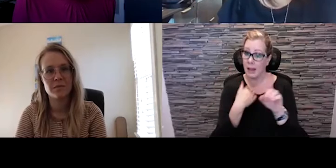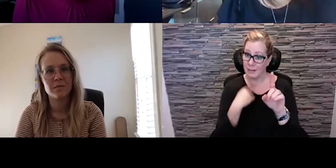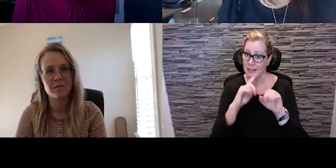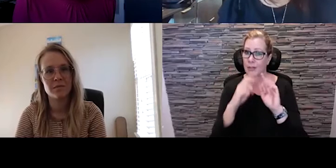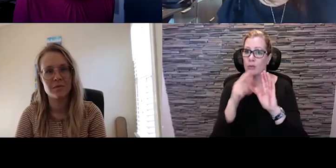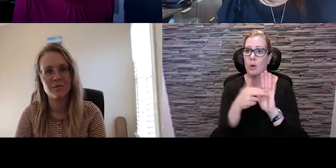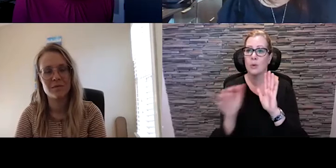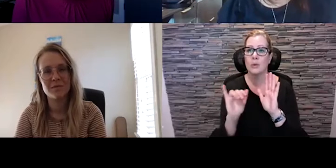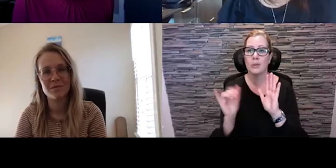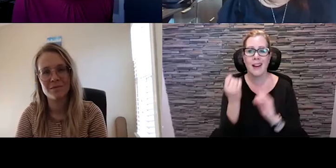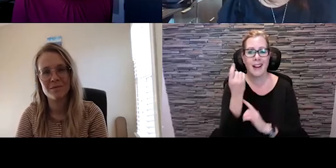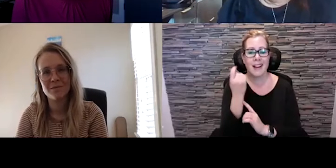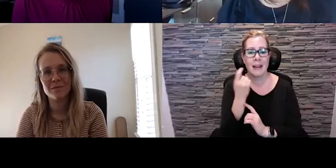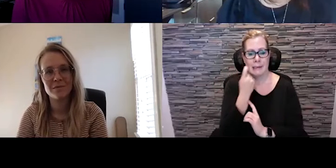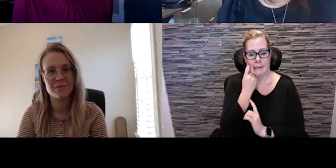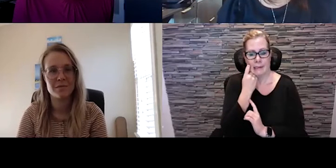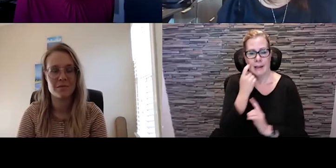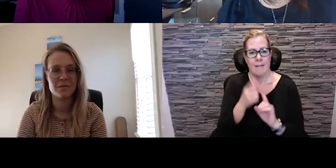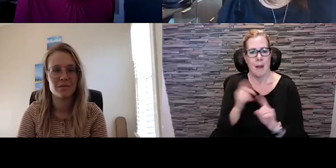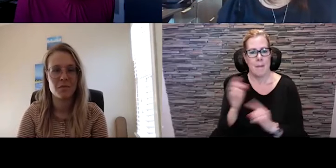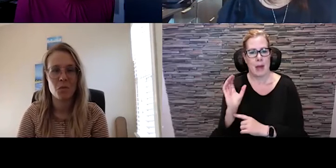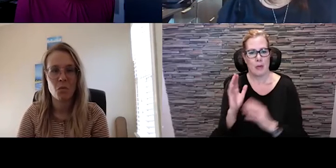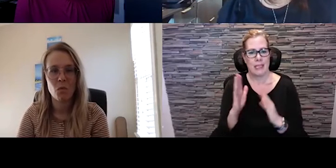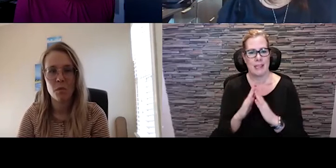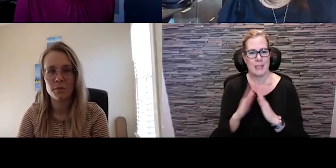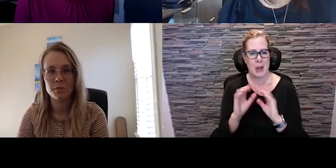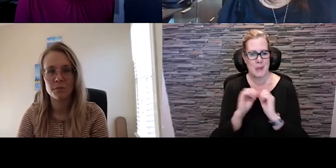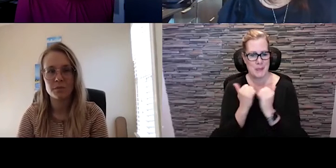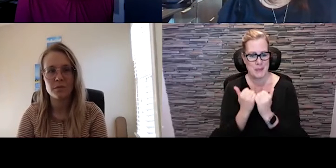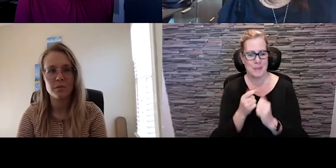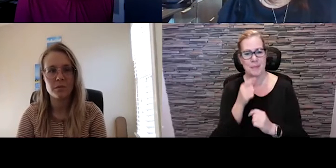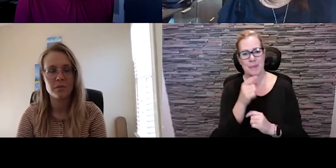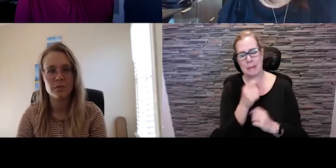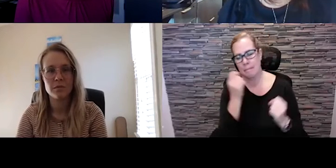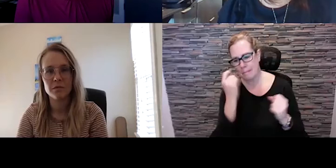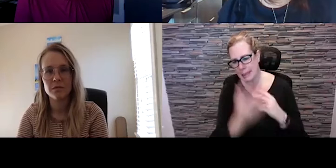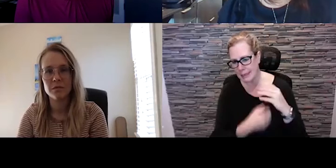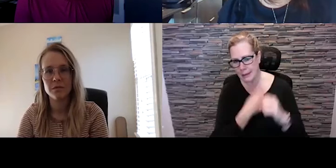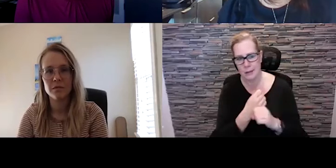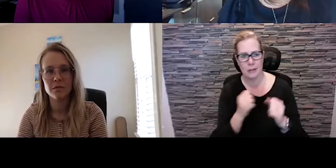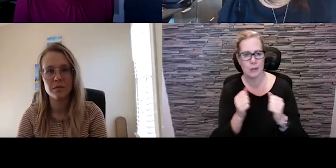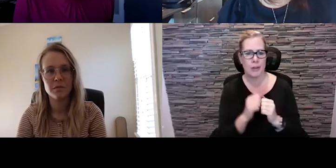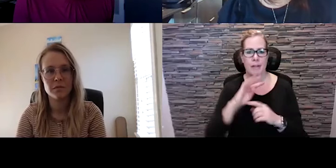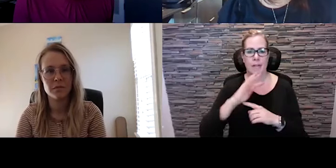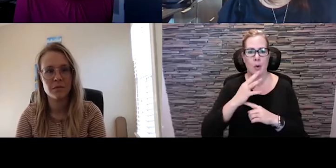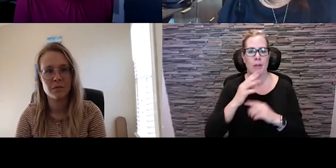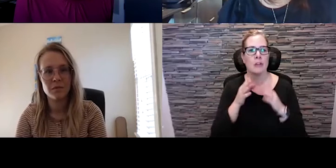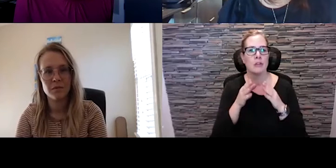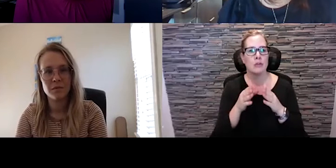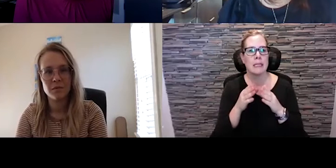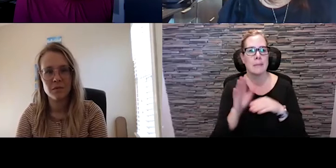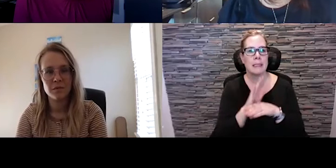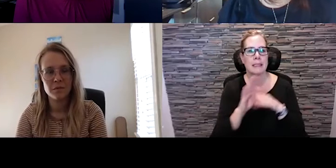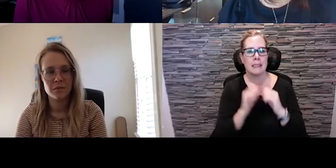but also most recently from the Calgary Downtown Association. She spent many years with the 4th Street Business Revitalization